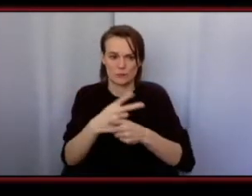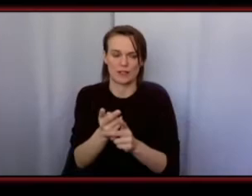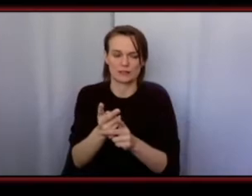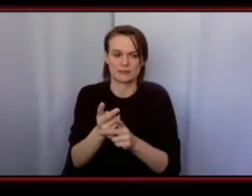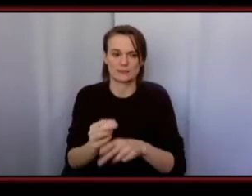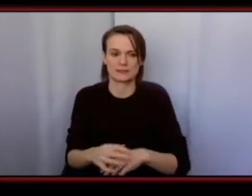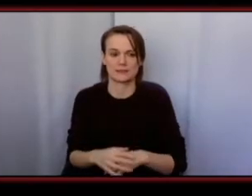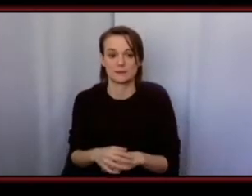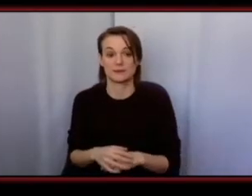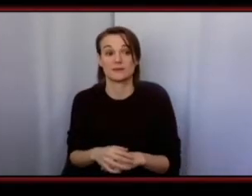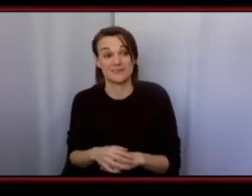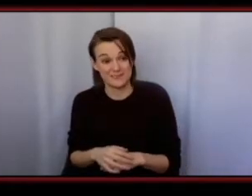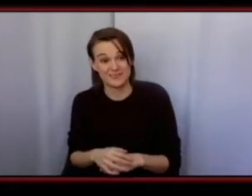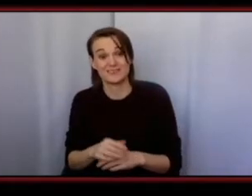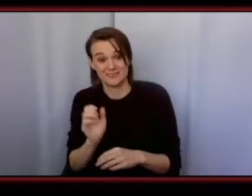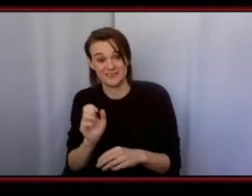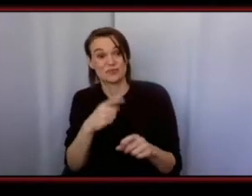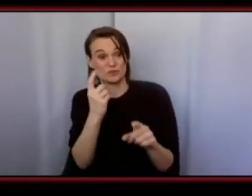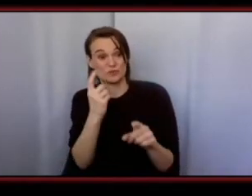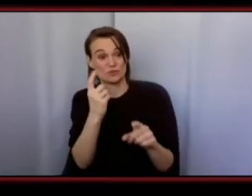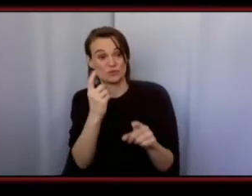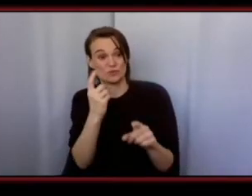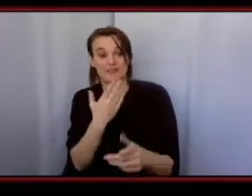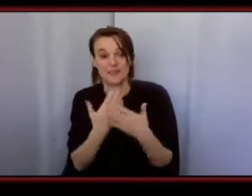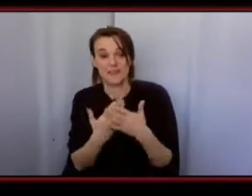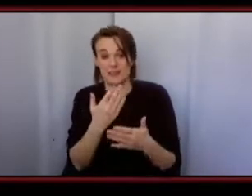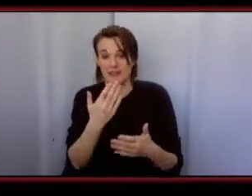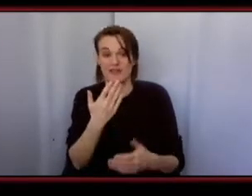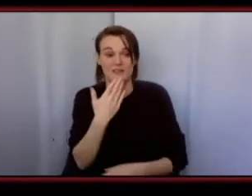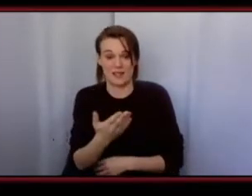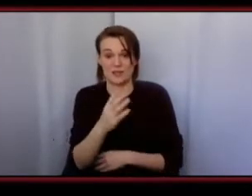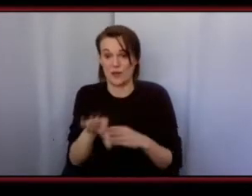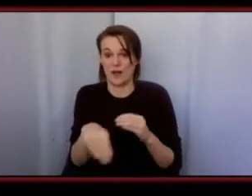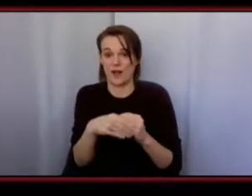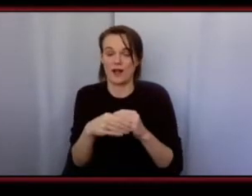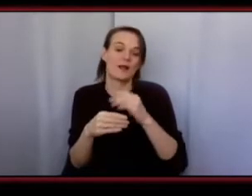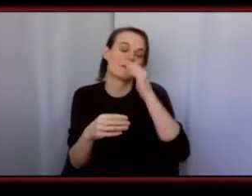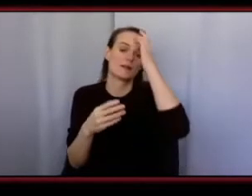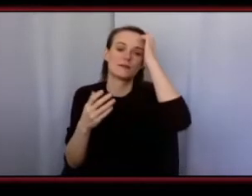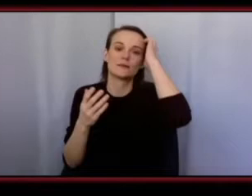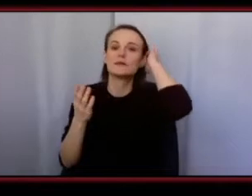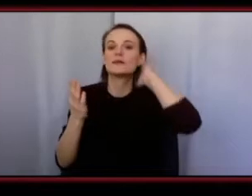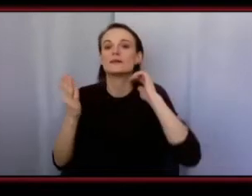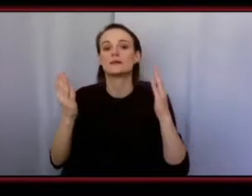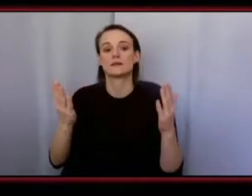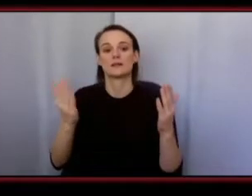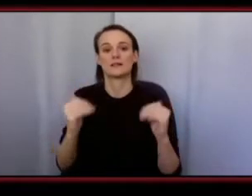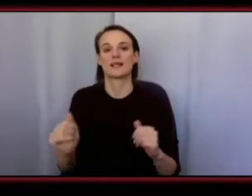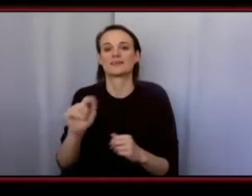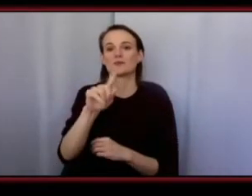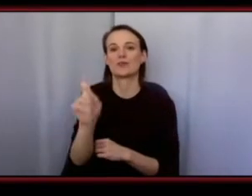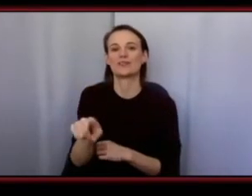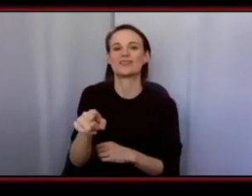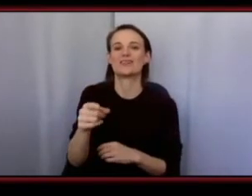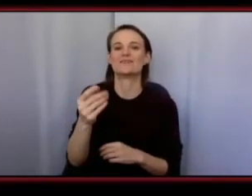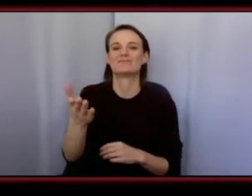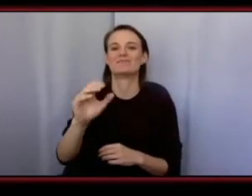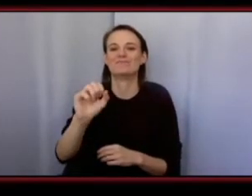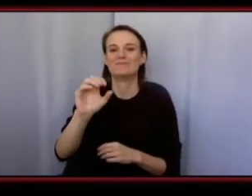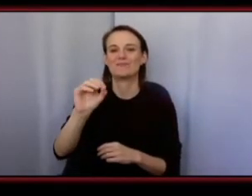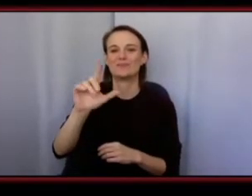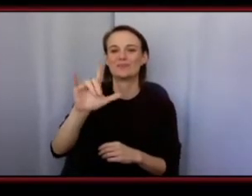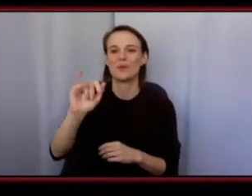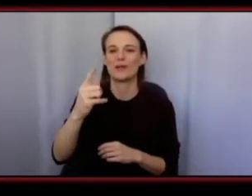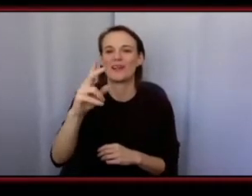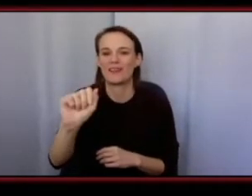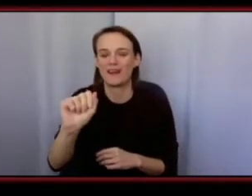very valid point very valid point barb thank you for adding that on um so the next question i'm going to direct it to you salita um this is